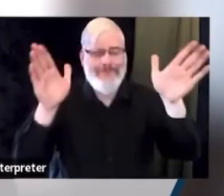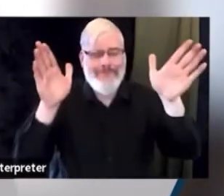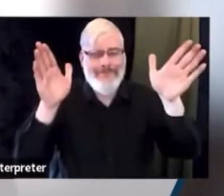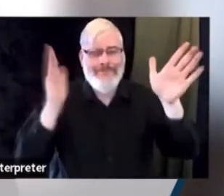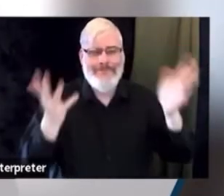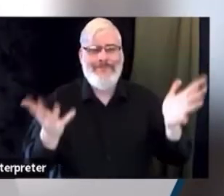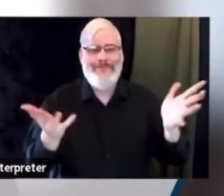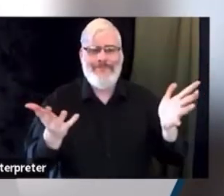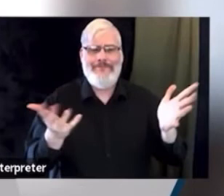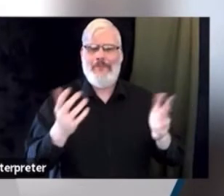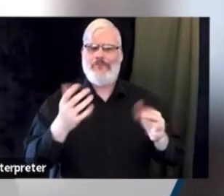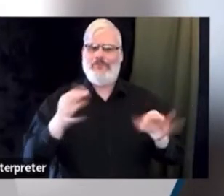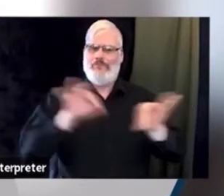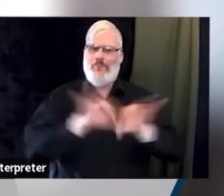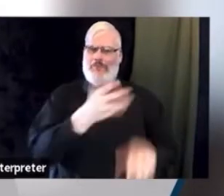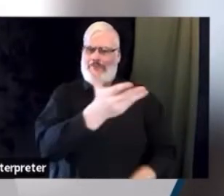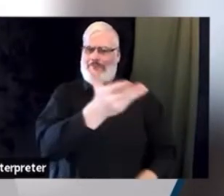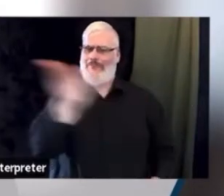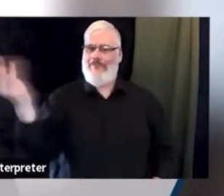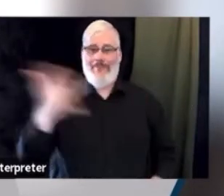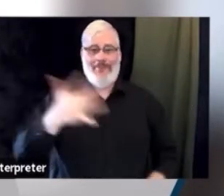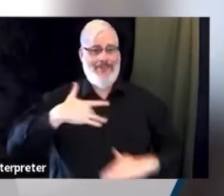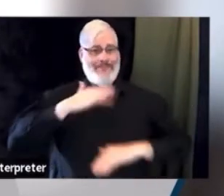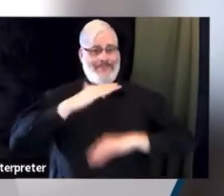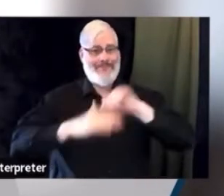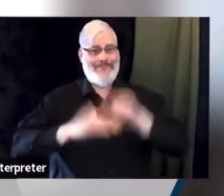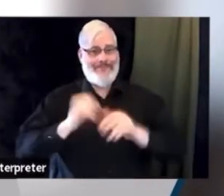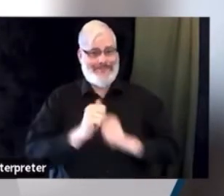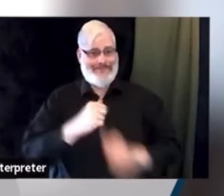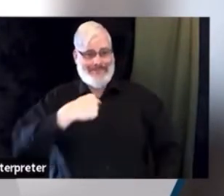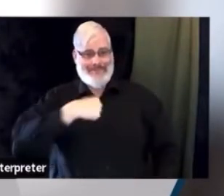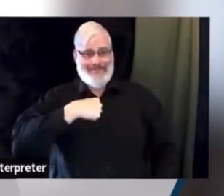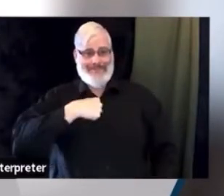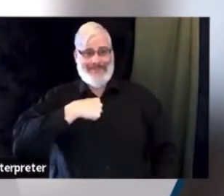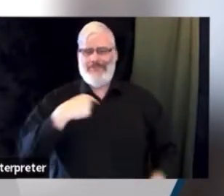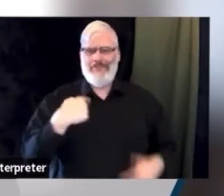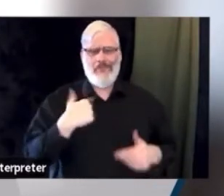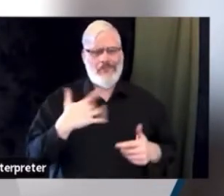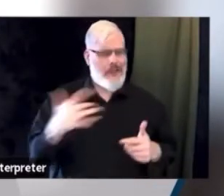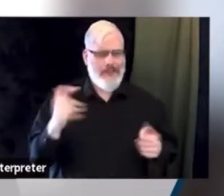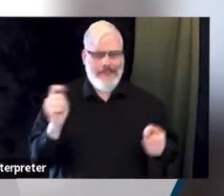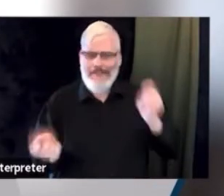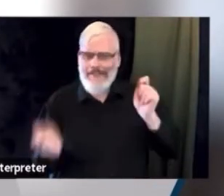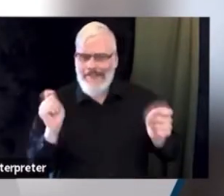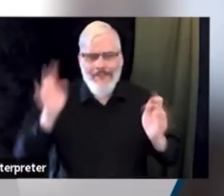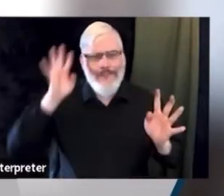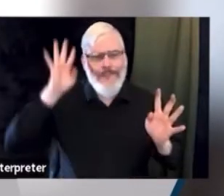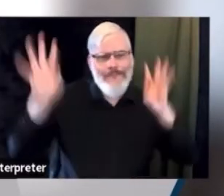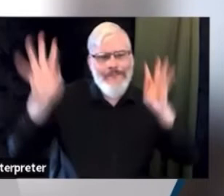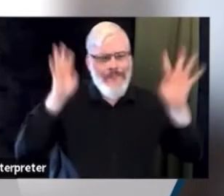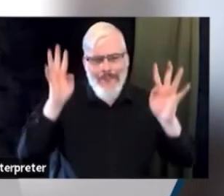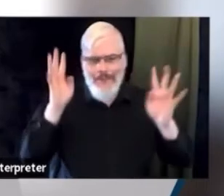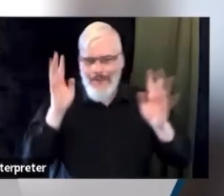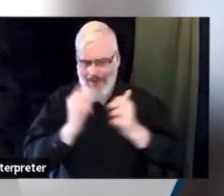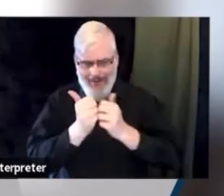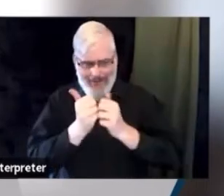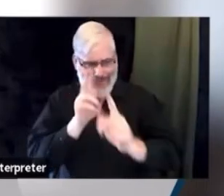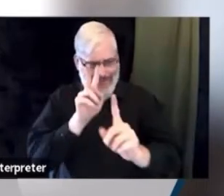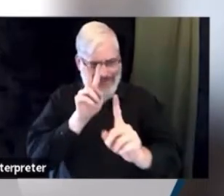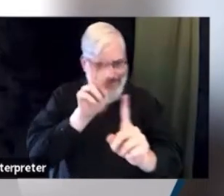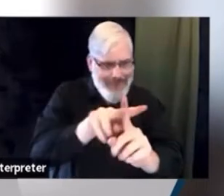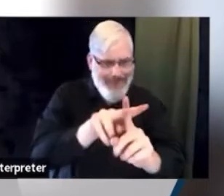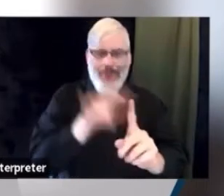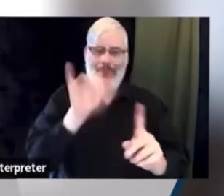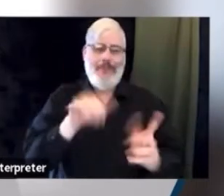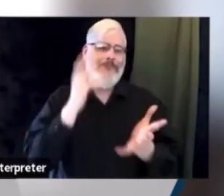And hopefully applying those principles towards fire and EMS services has allowed me to become successful and